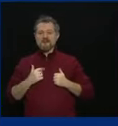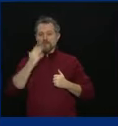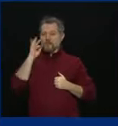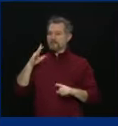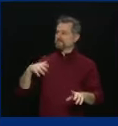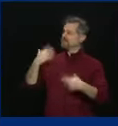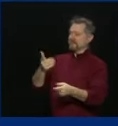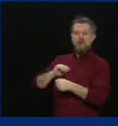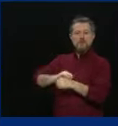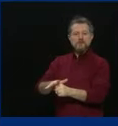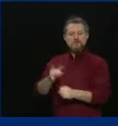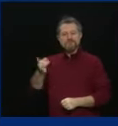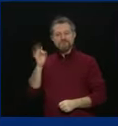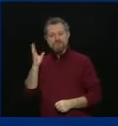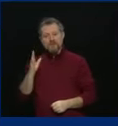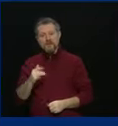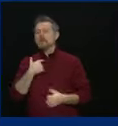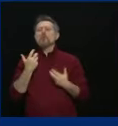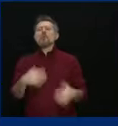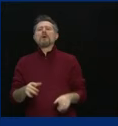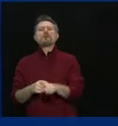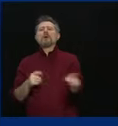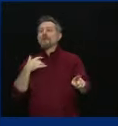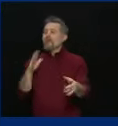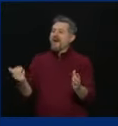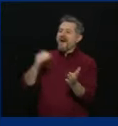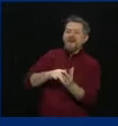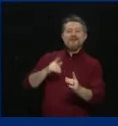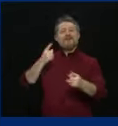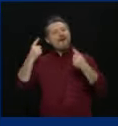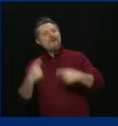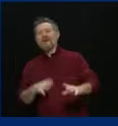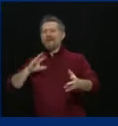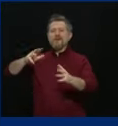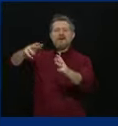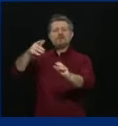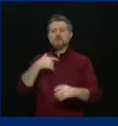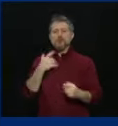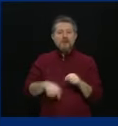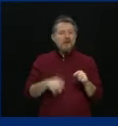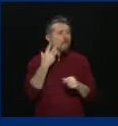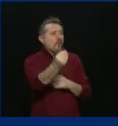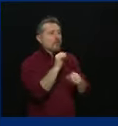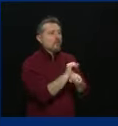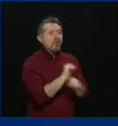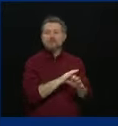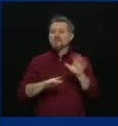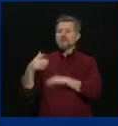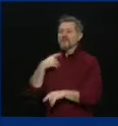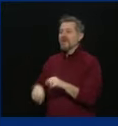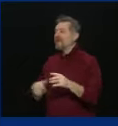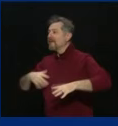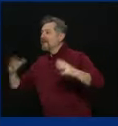I don't want to go back ever again to that place where people couldn't go to their jobs safely, couldn't congregate, kids couldn't go to